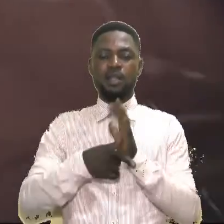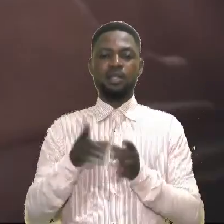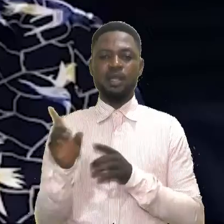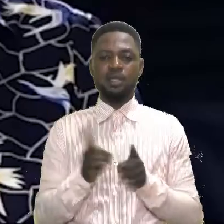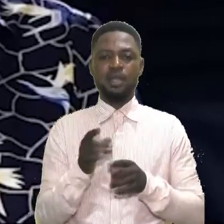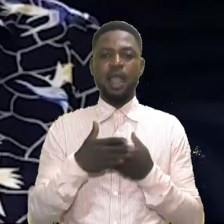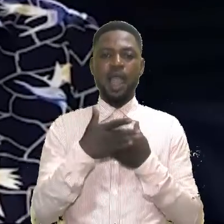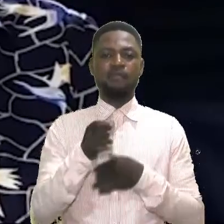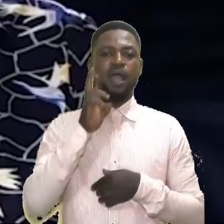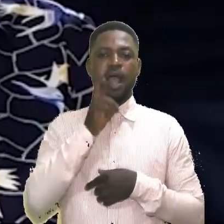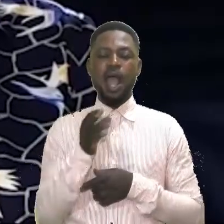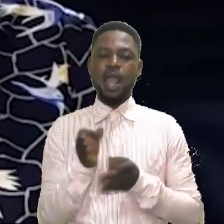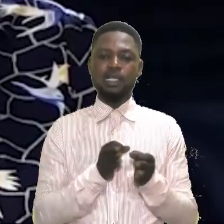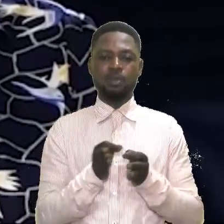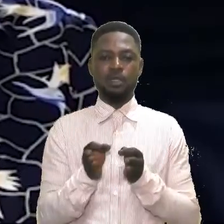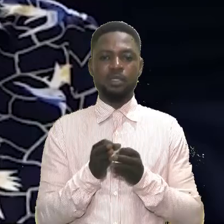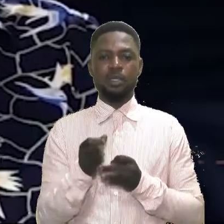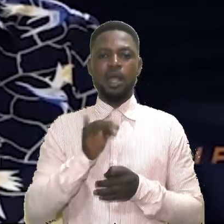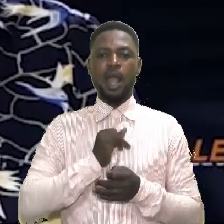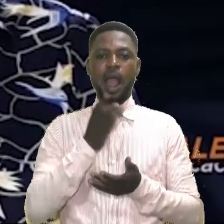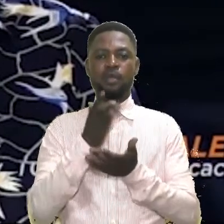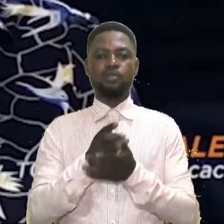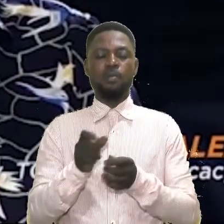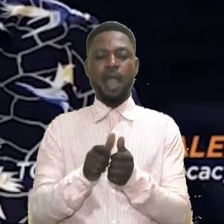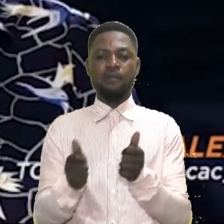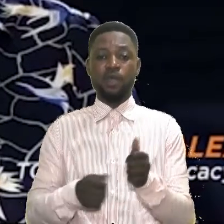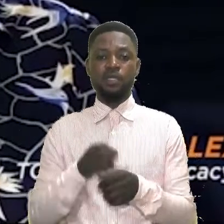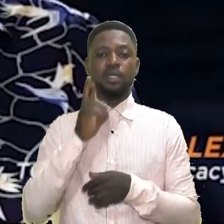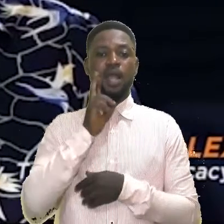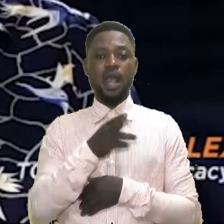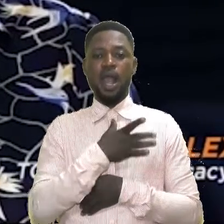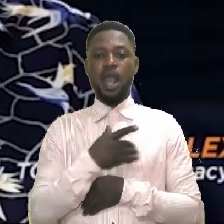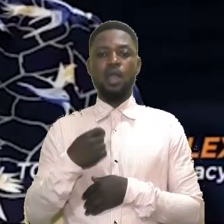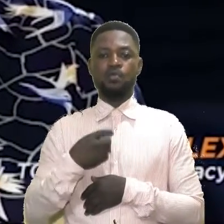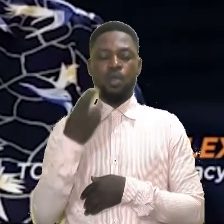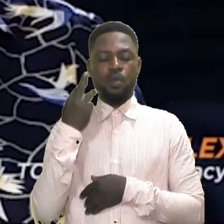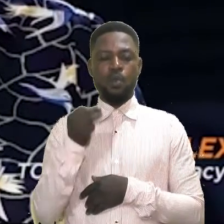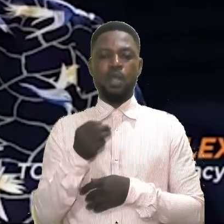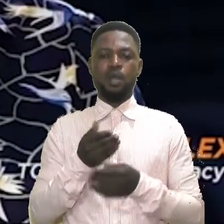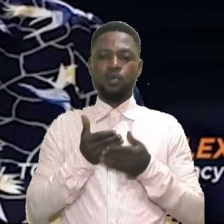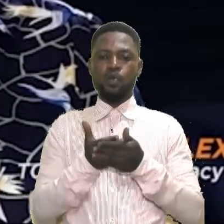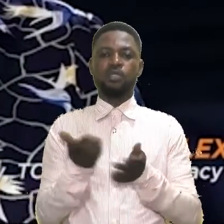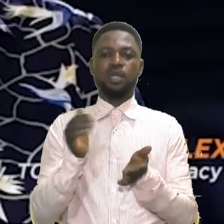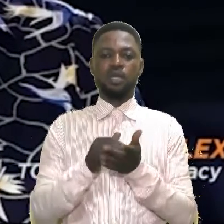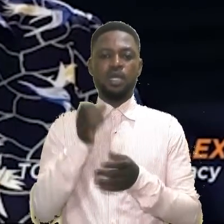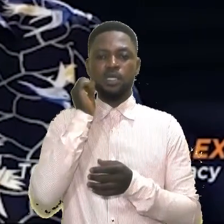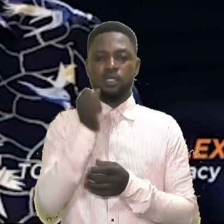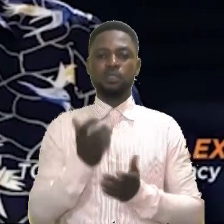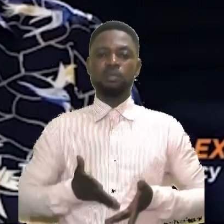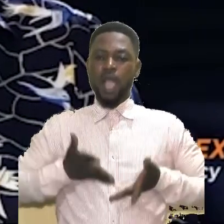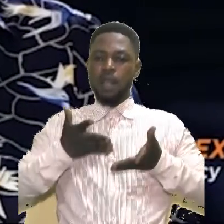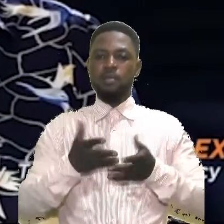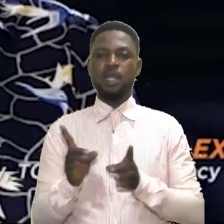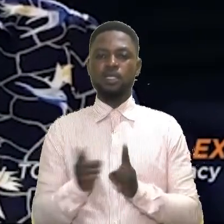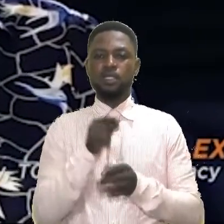did. After her explanation, I stopped avoiding her and we were quite close again. She